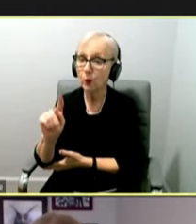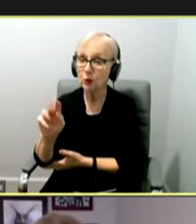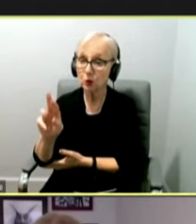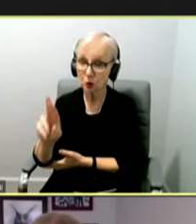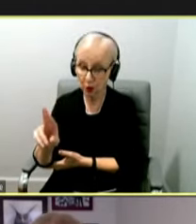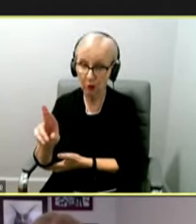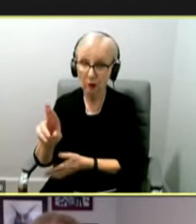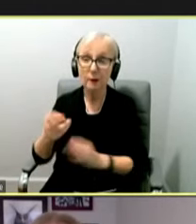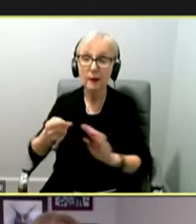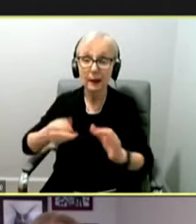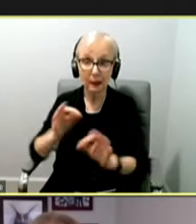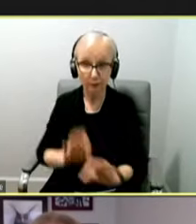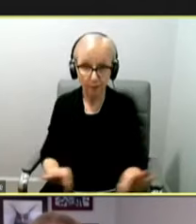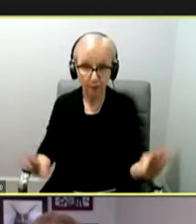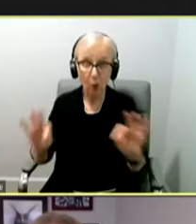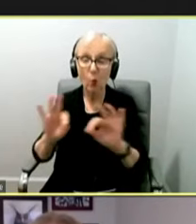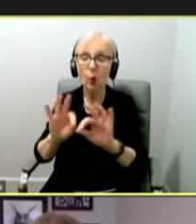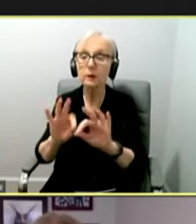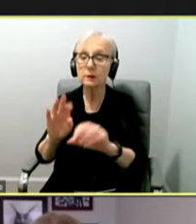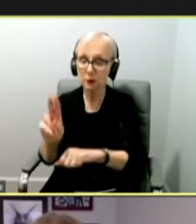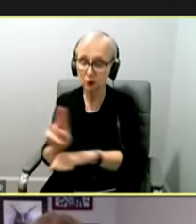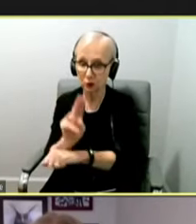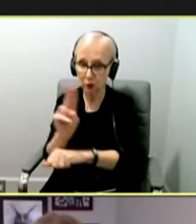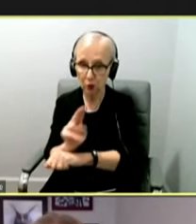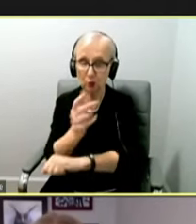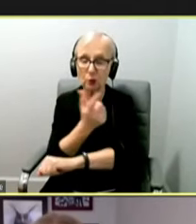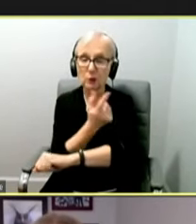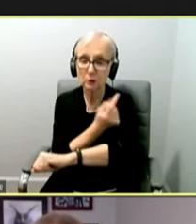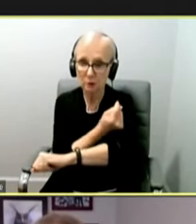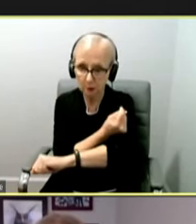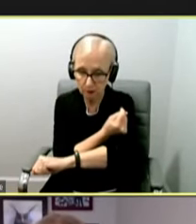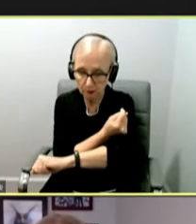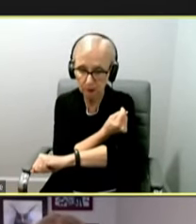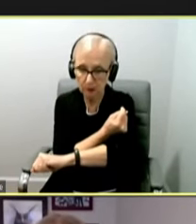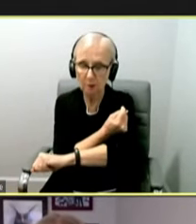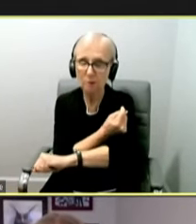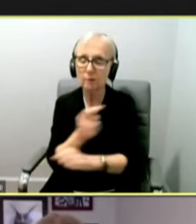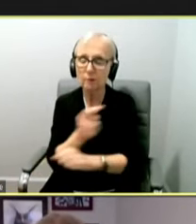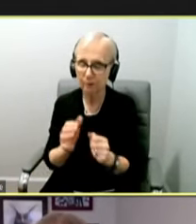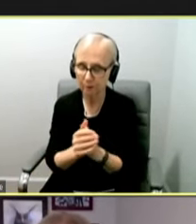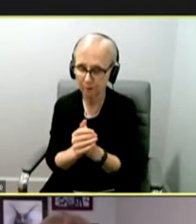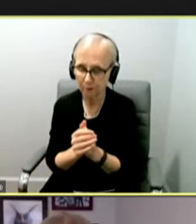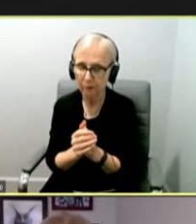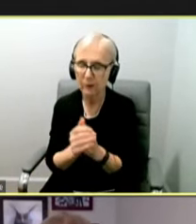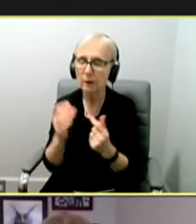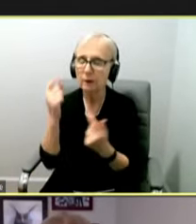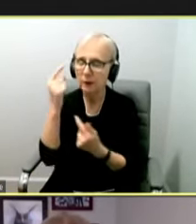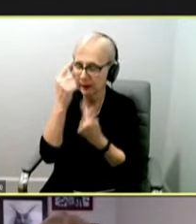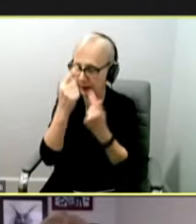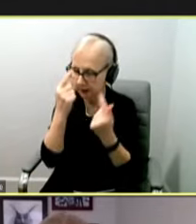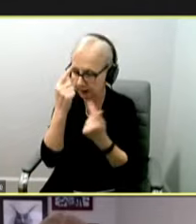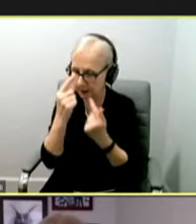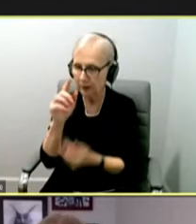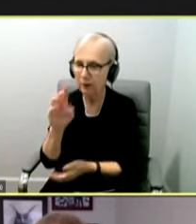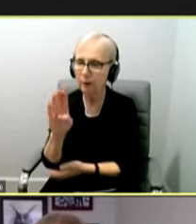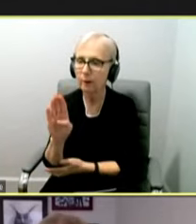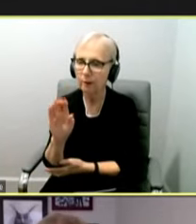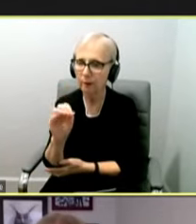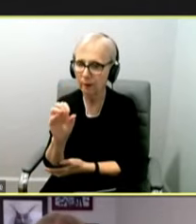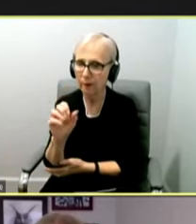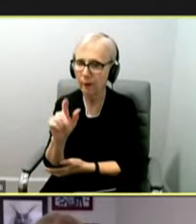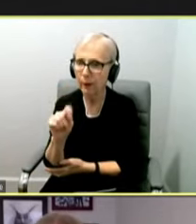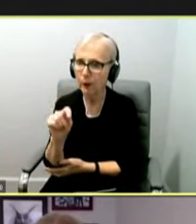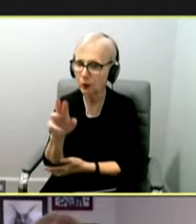greater level of immune evasion. I think that's another reason for individuals to consider getting booster doses at this time, to have that